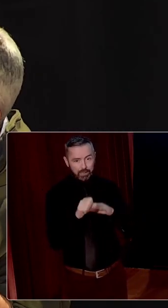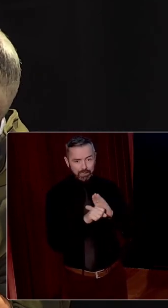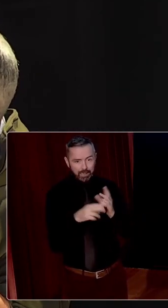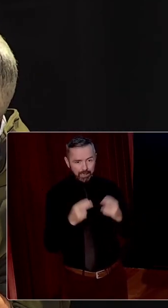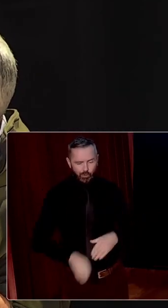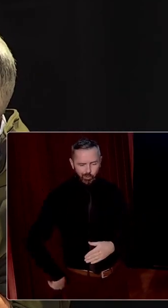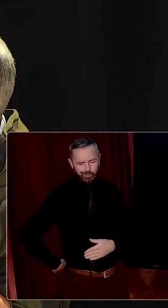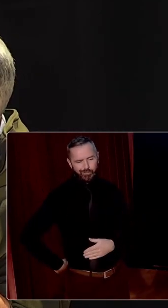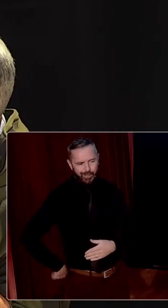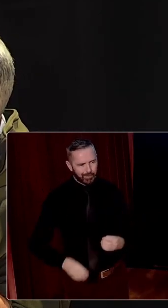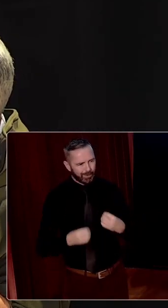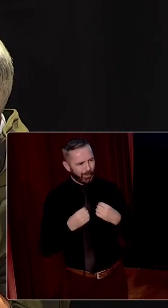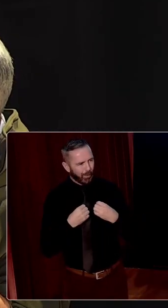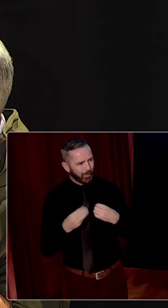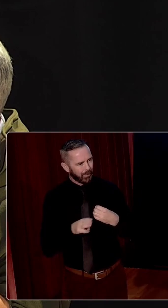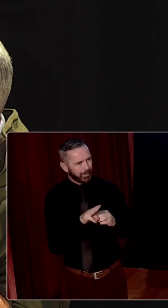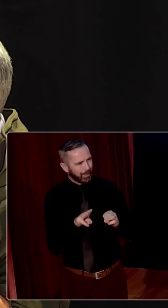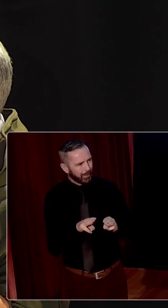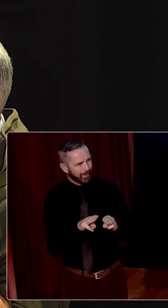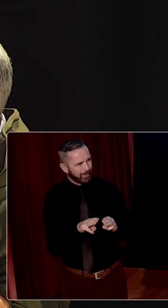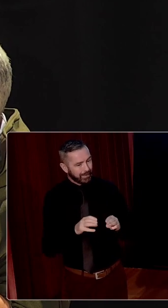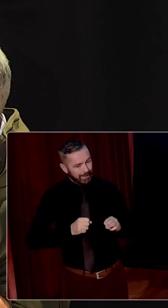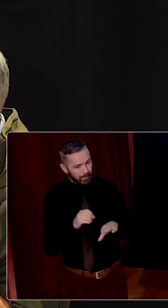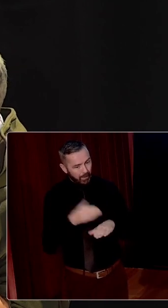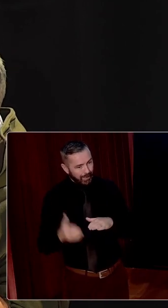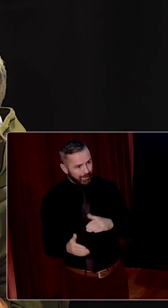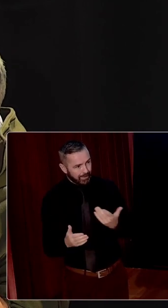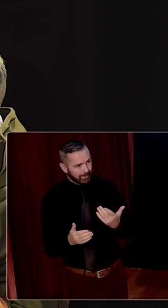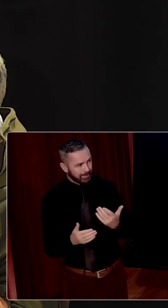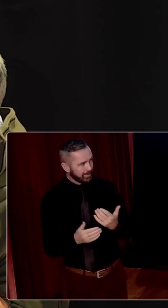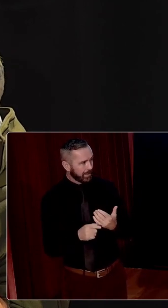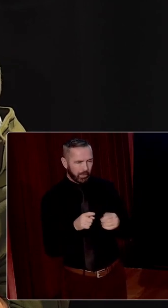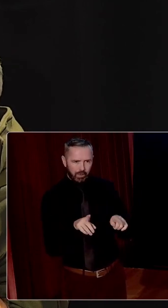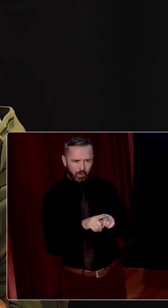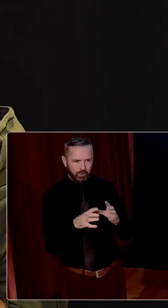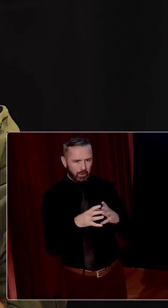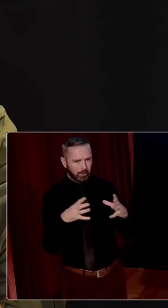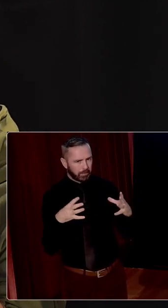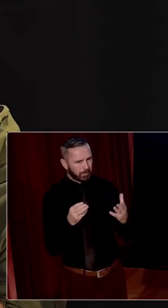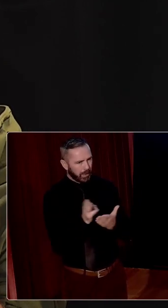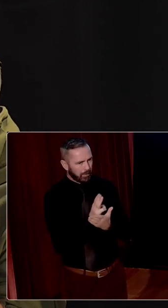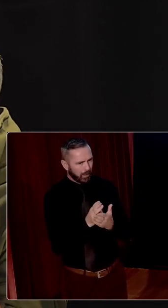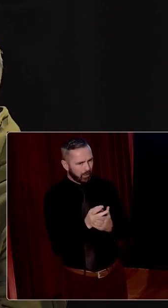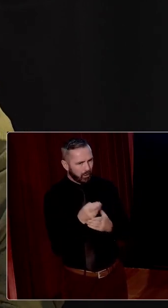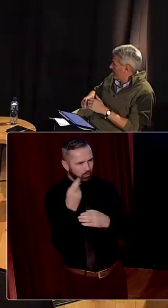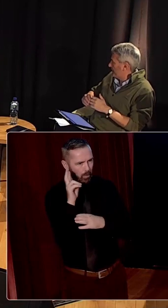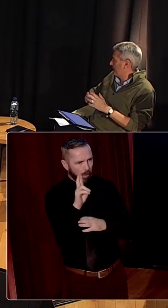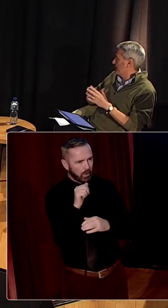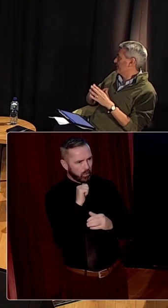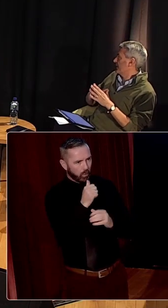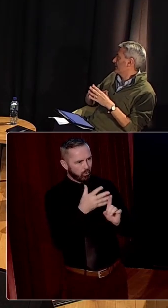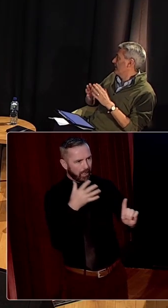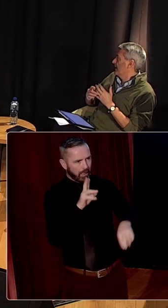bribe its own people to keep them on side. But there's also that huge chunk on the other side, the Republicans who don't recognise